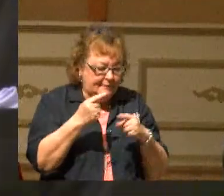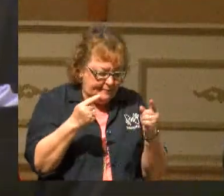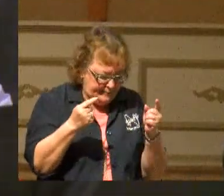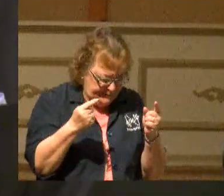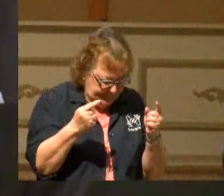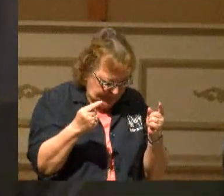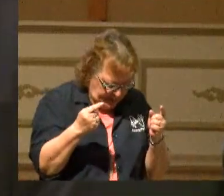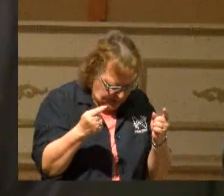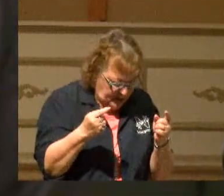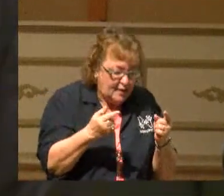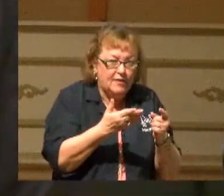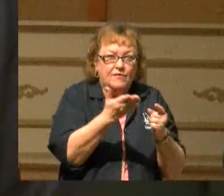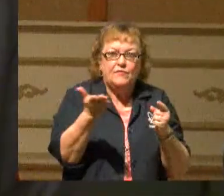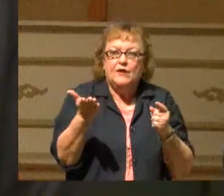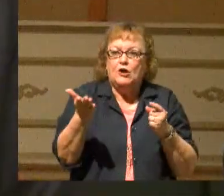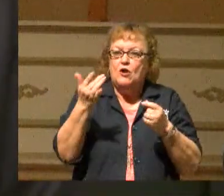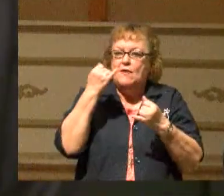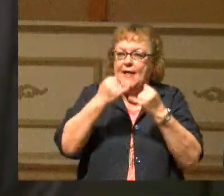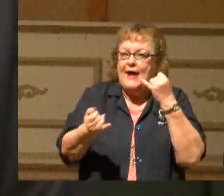day on earth.